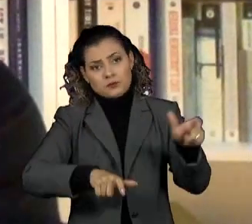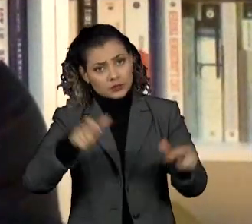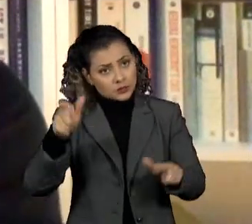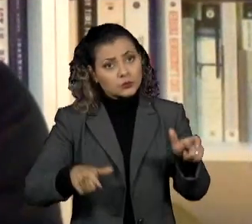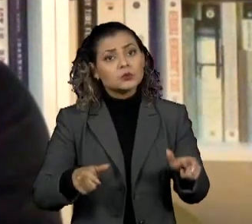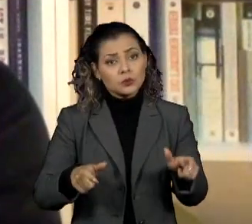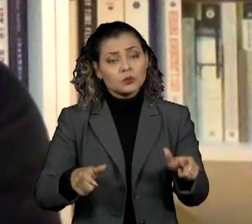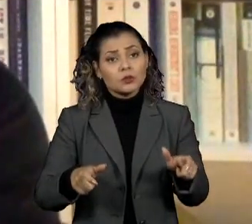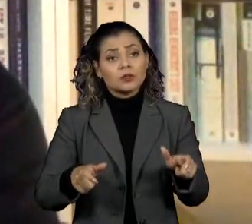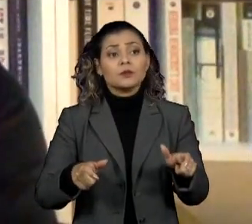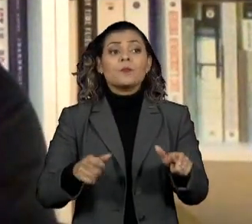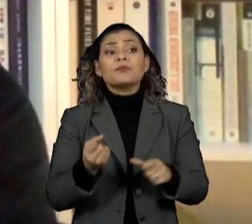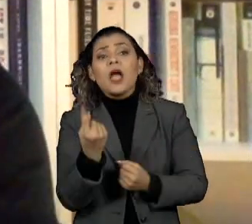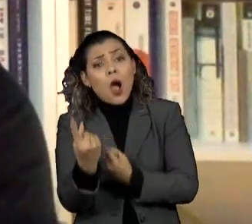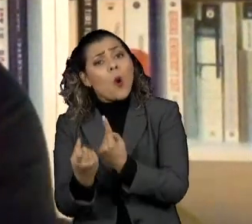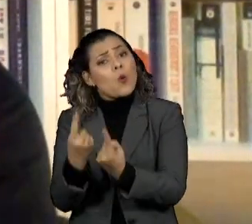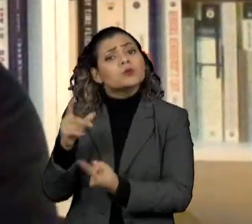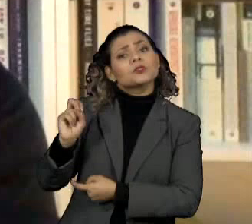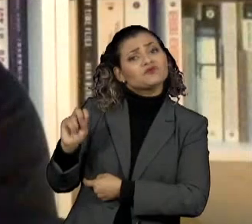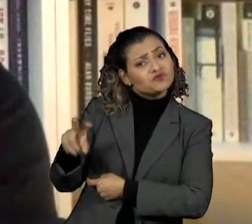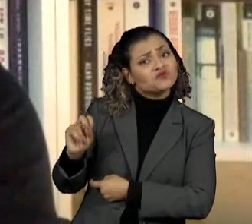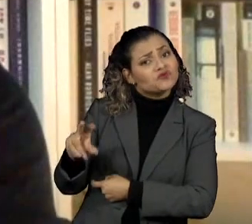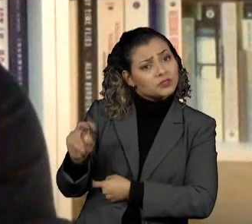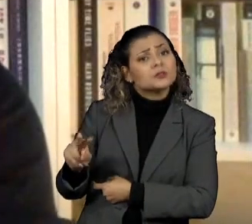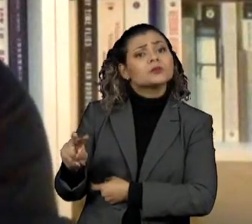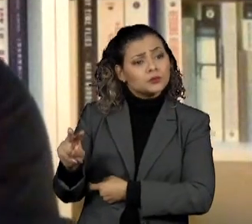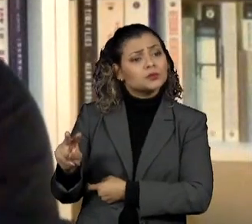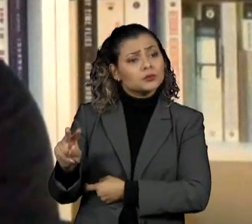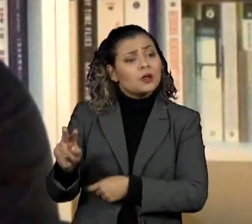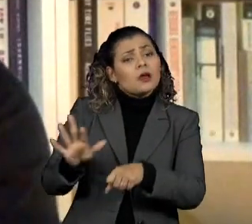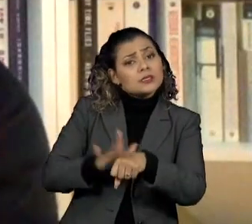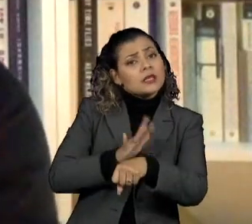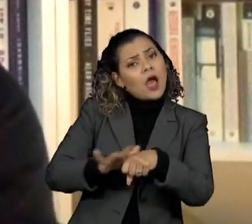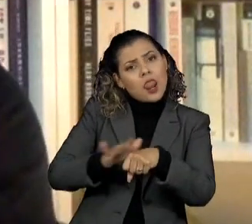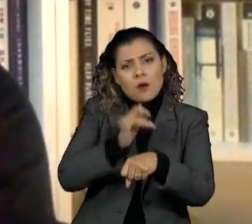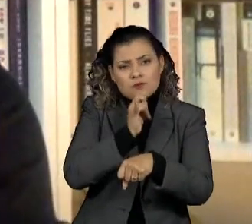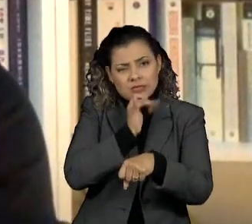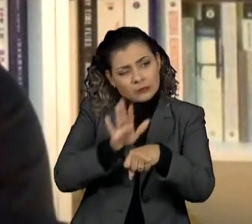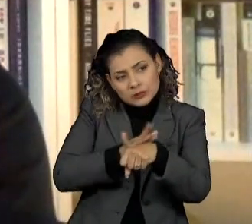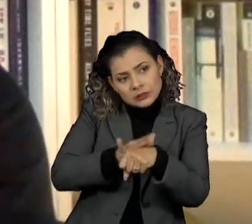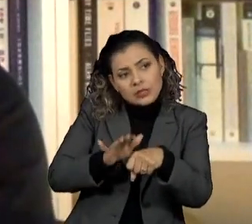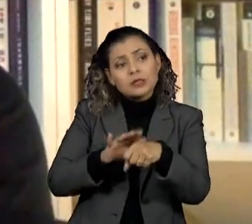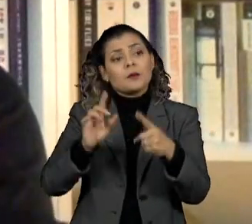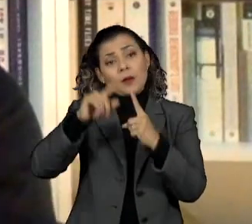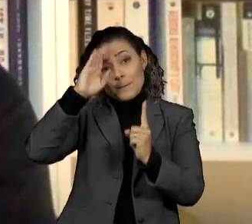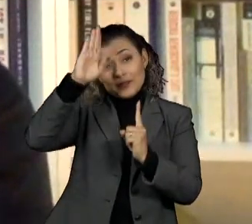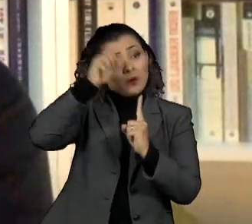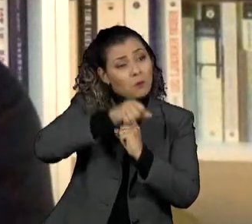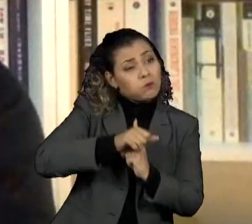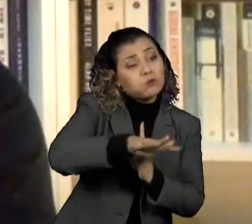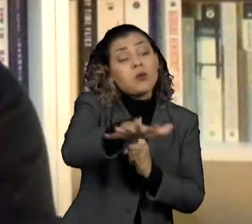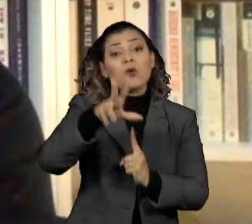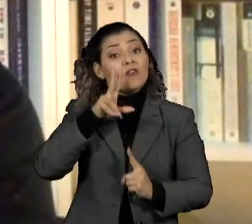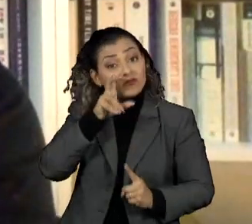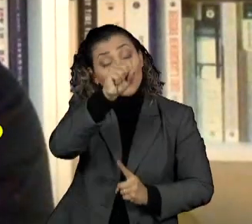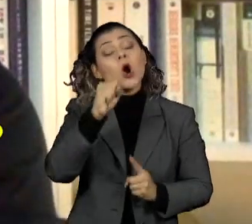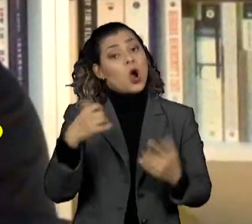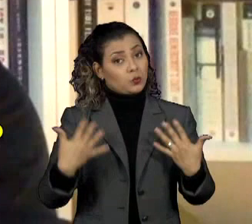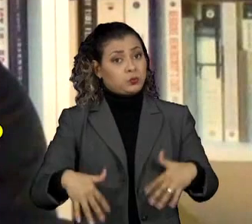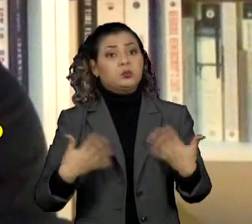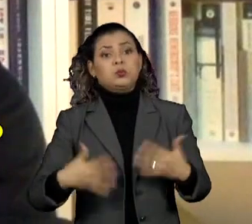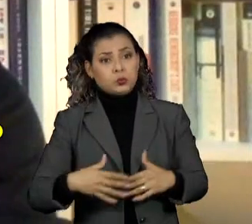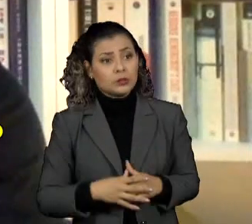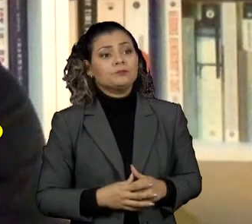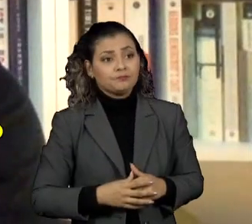Algumas virusos, como measles é um bom exemplo, têm um muito alto nível de infectividade. e,